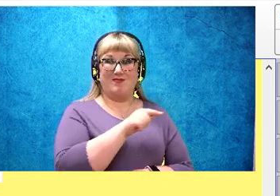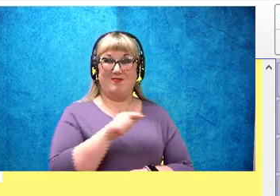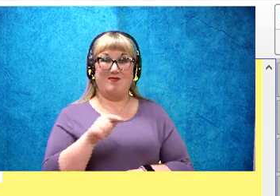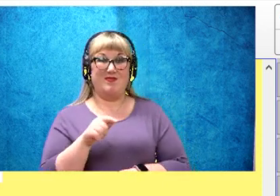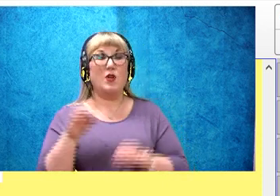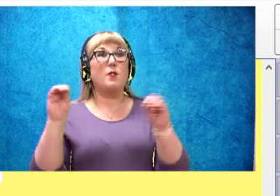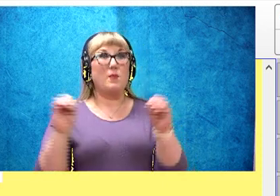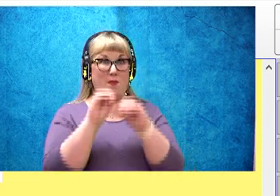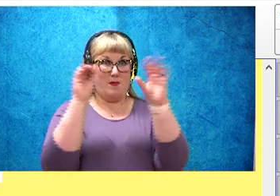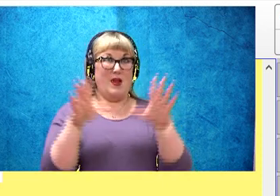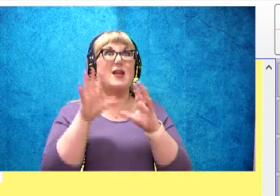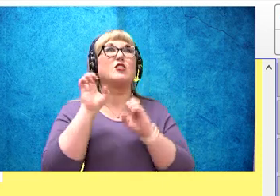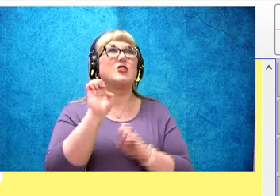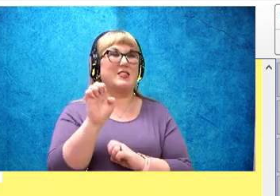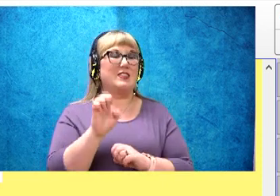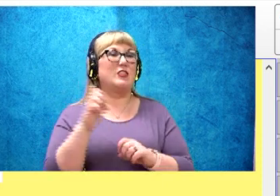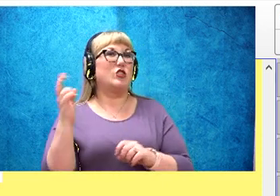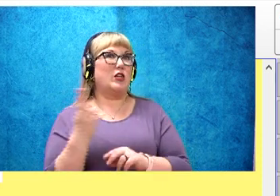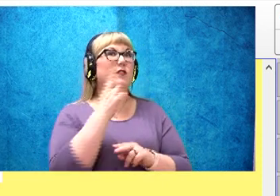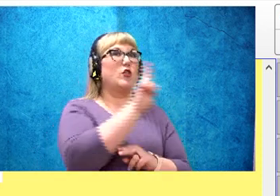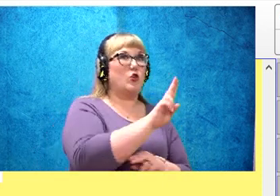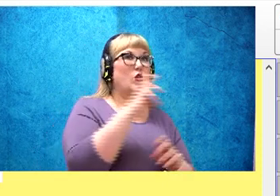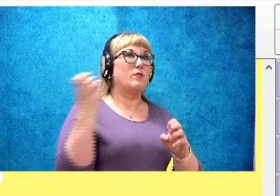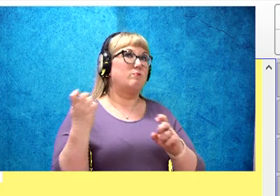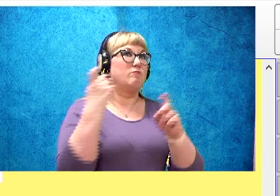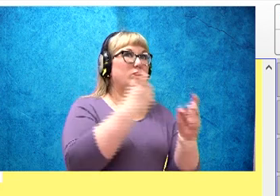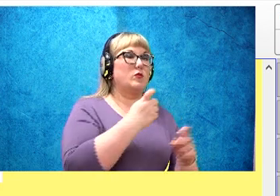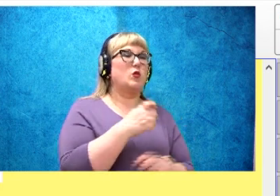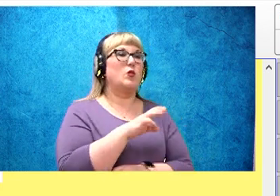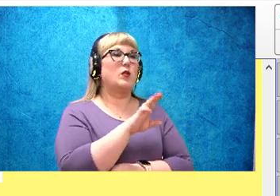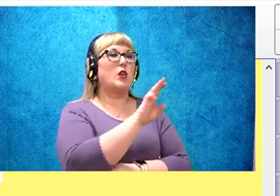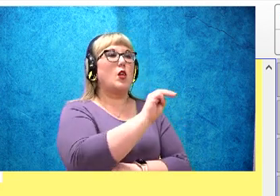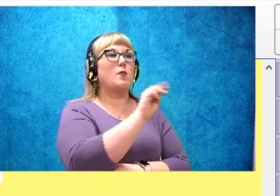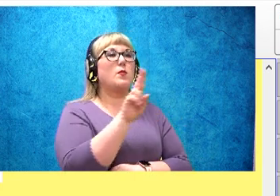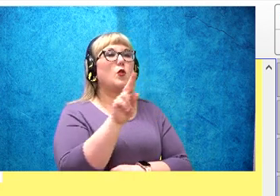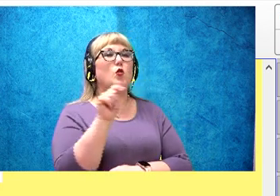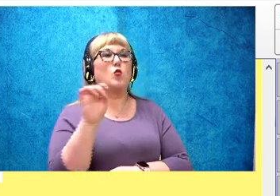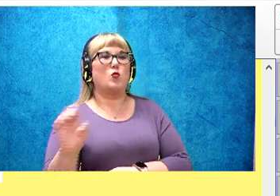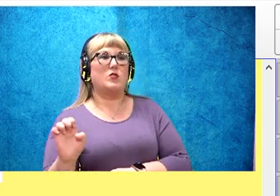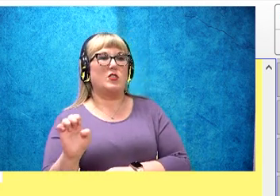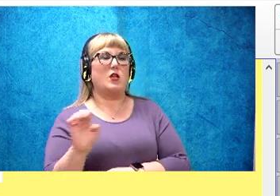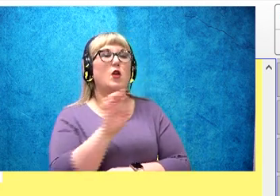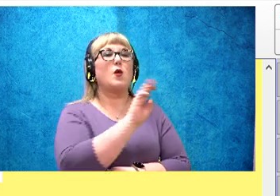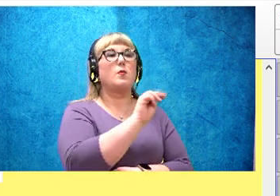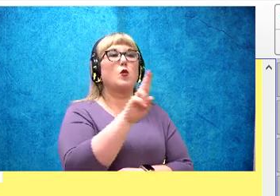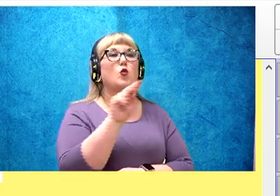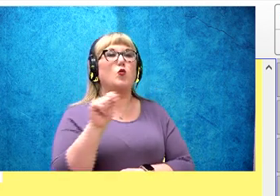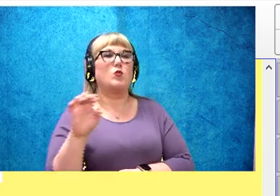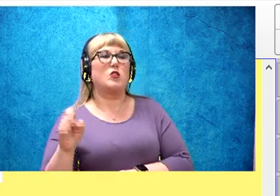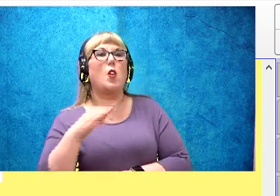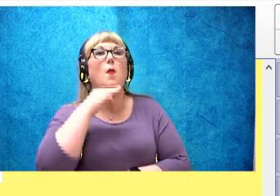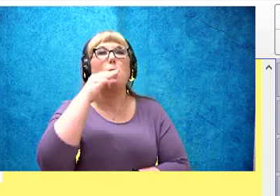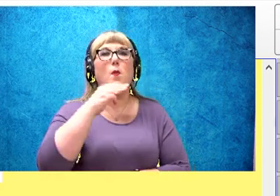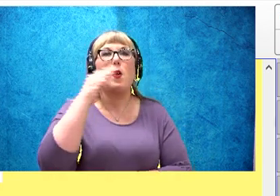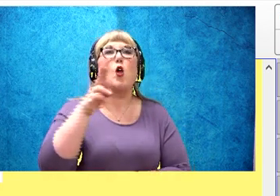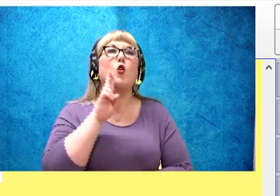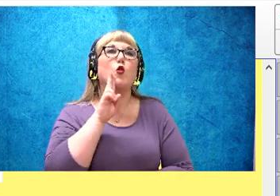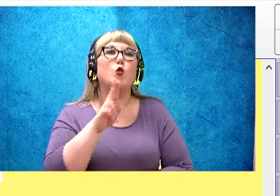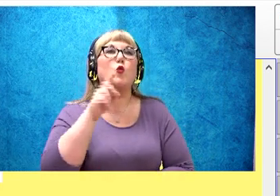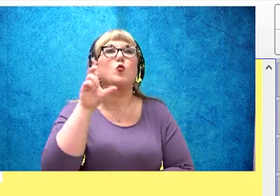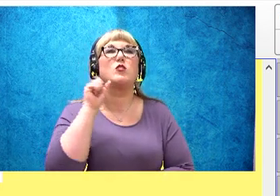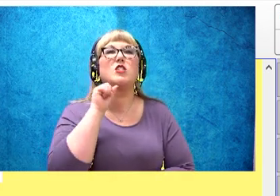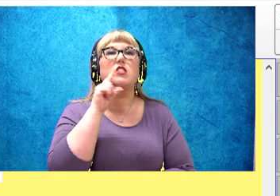Magic E gives you a power. Mute. Mute. In this word again,